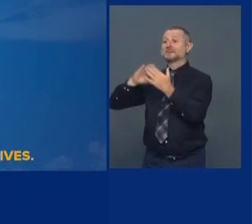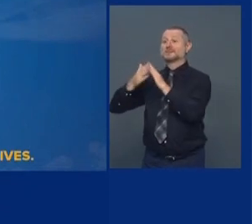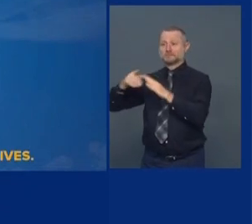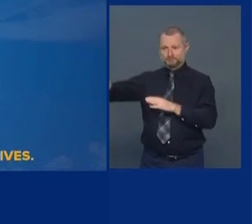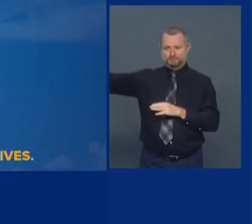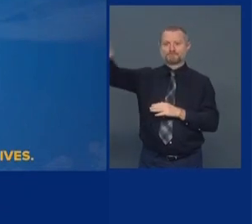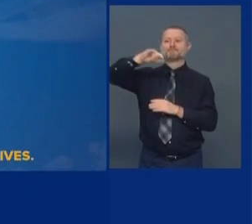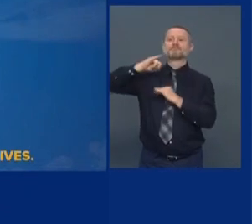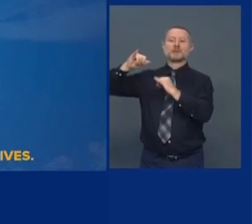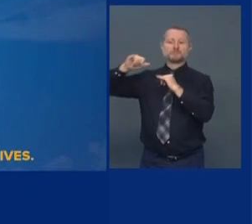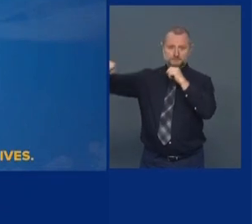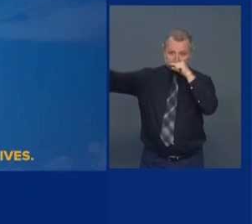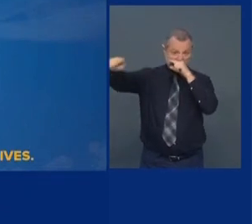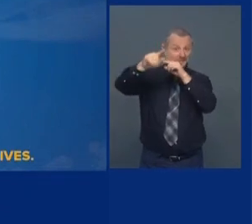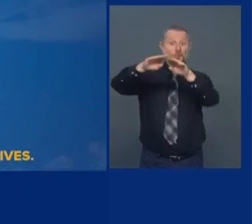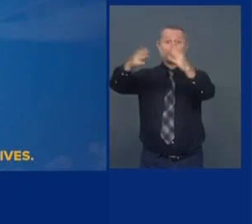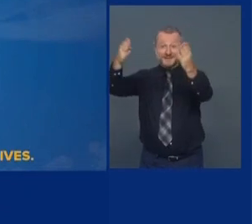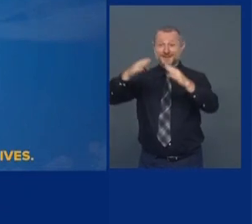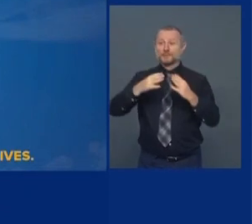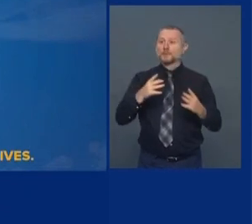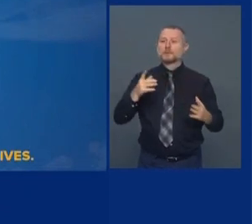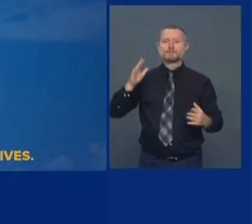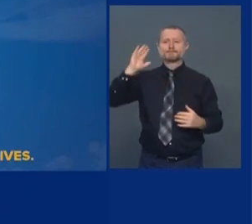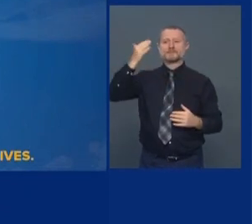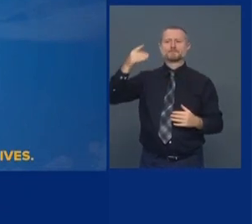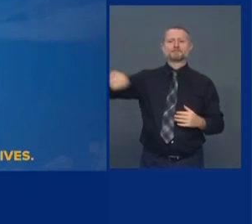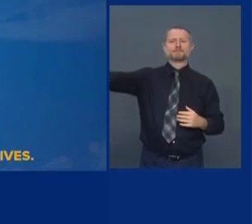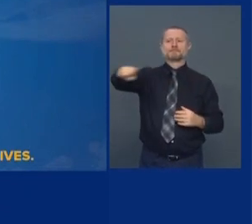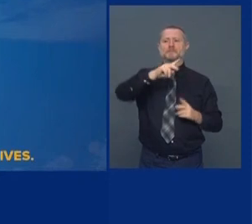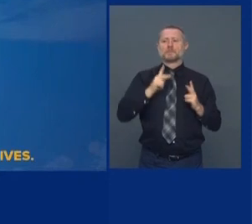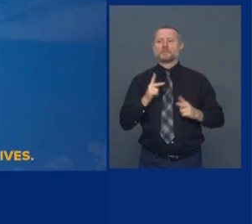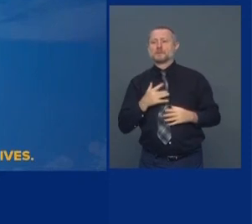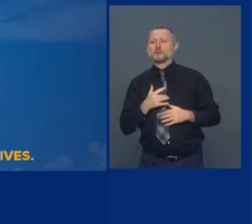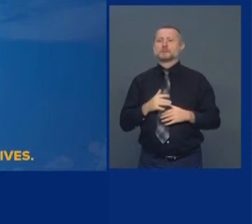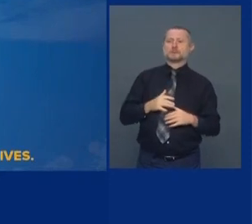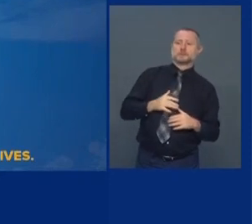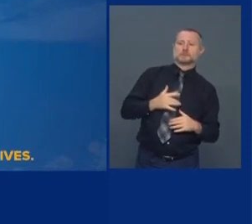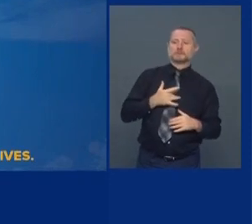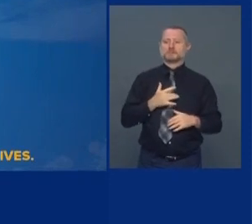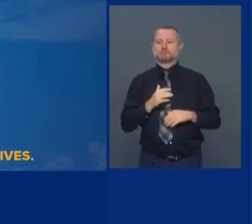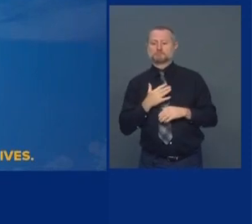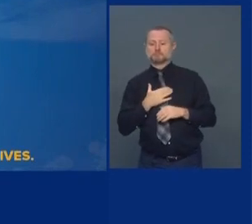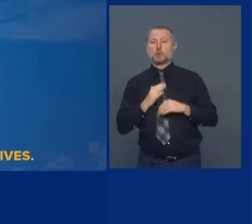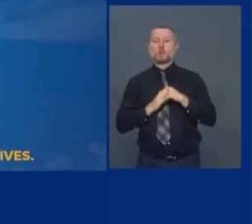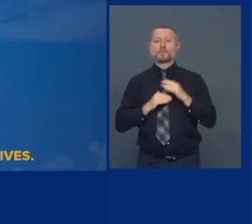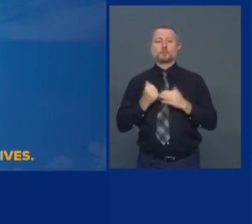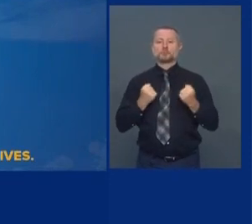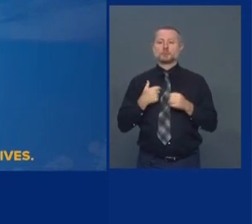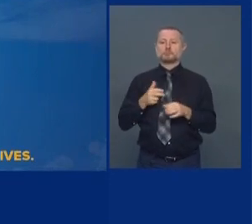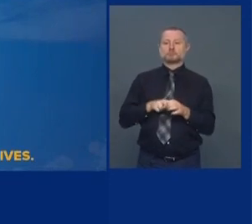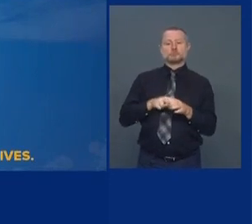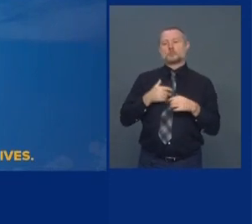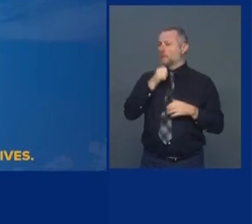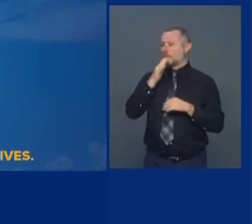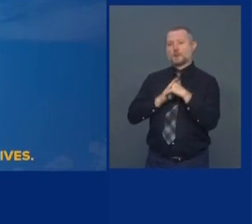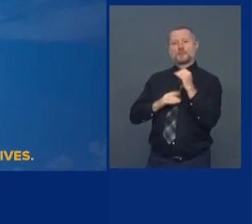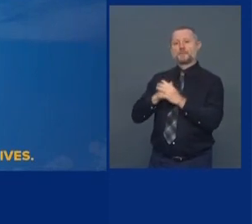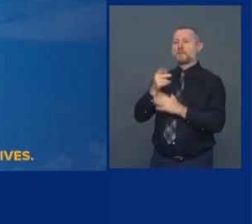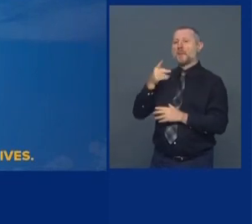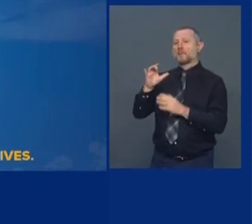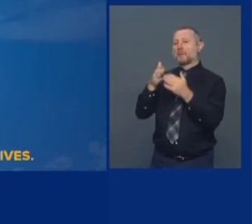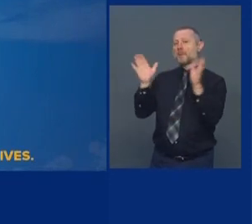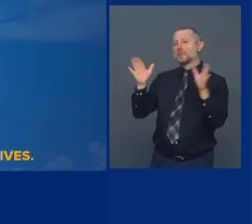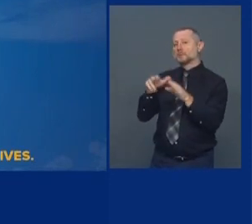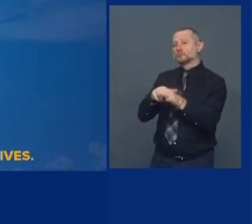People feel more comfortable being. in their car to commute than getting on public transportation and being in an environment with other